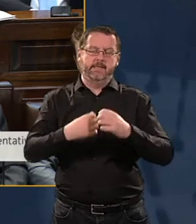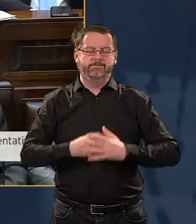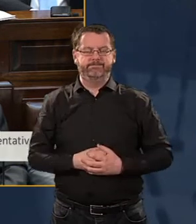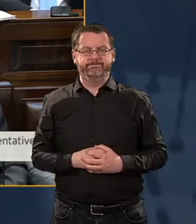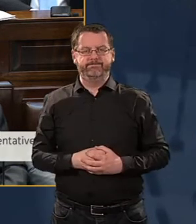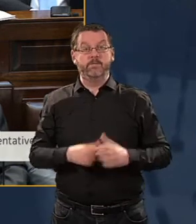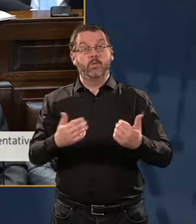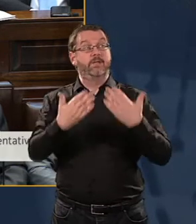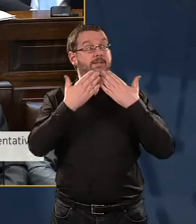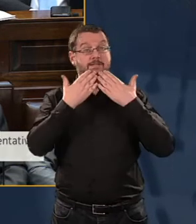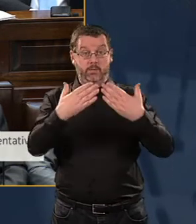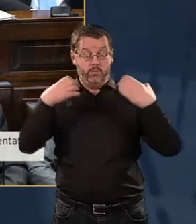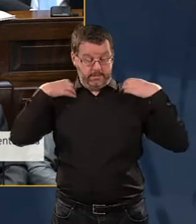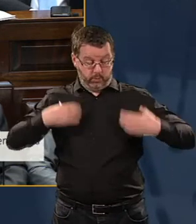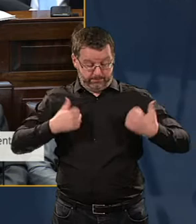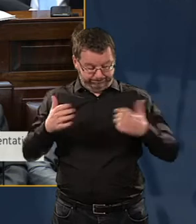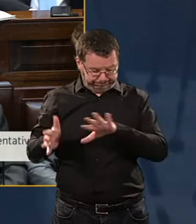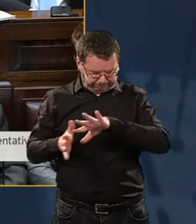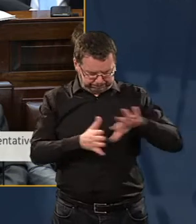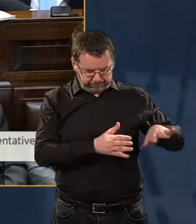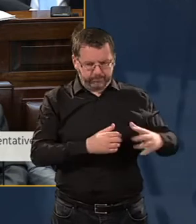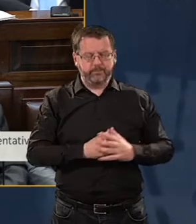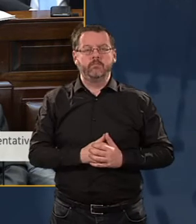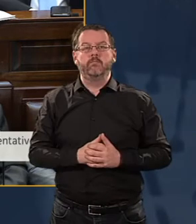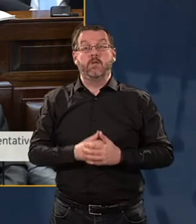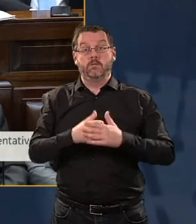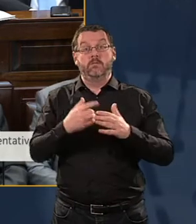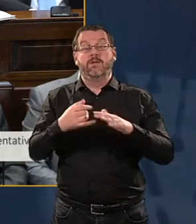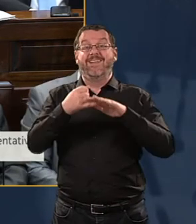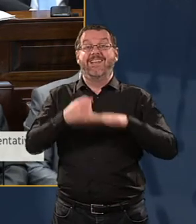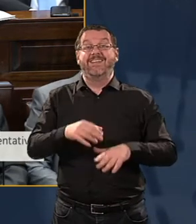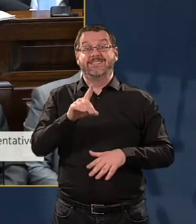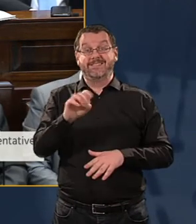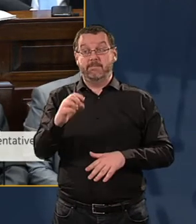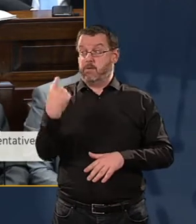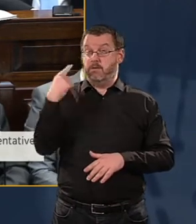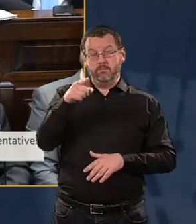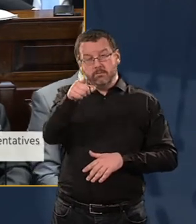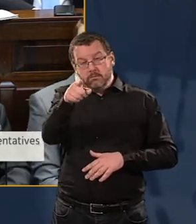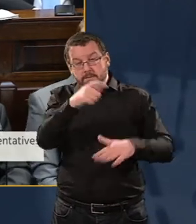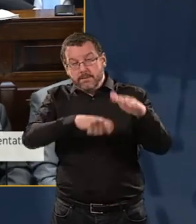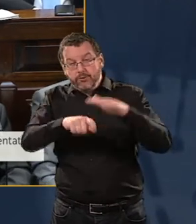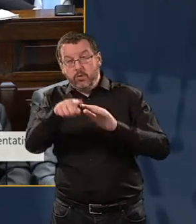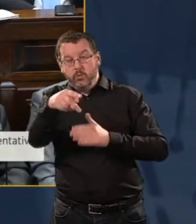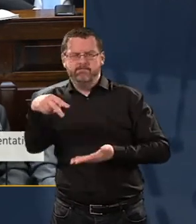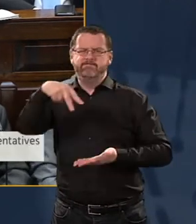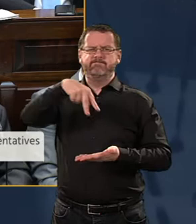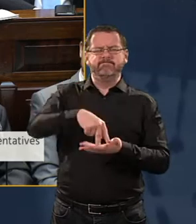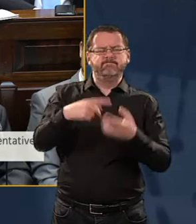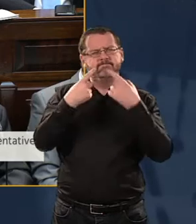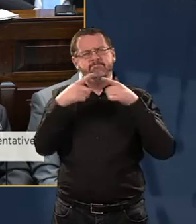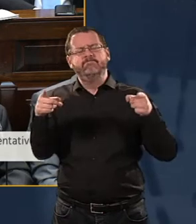Last December, you said that the cost